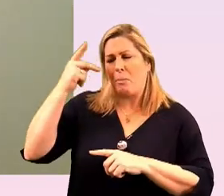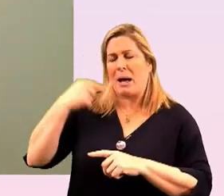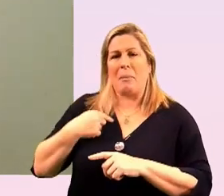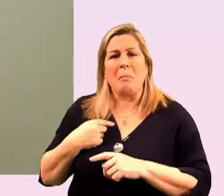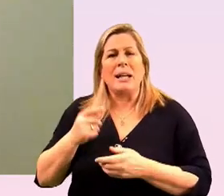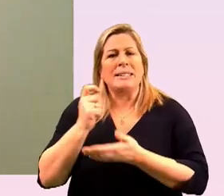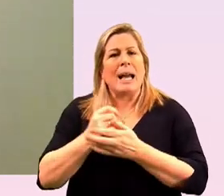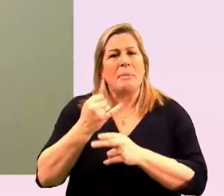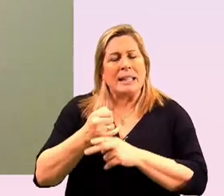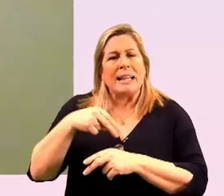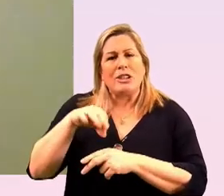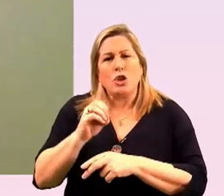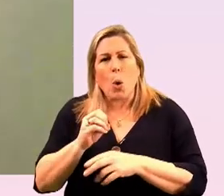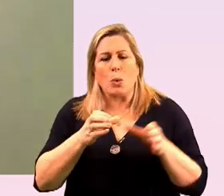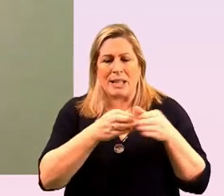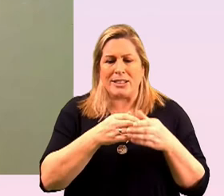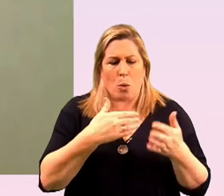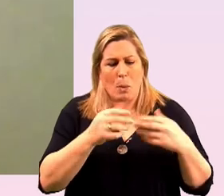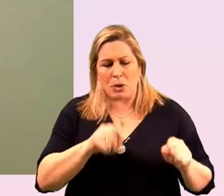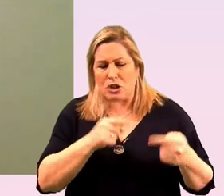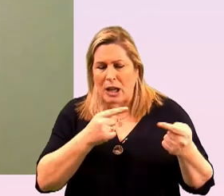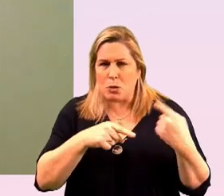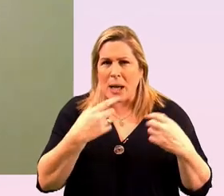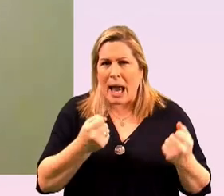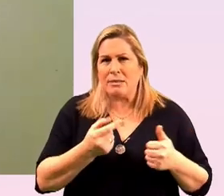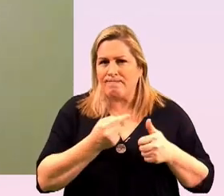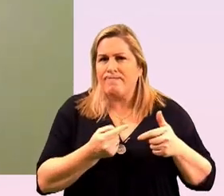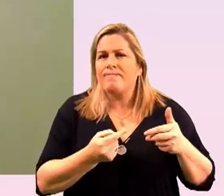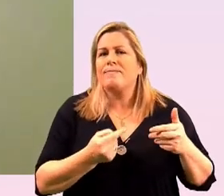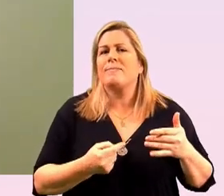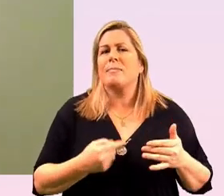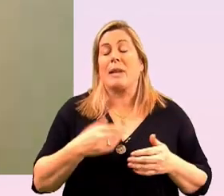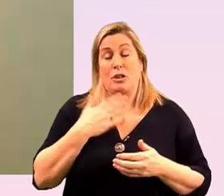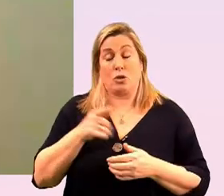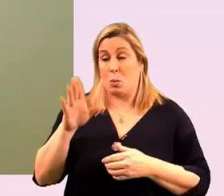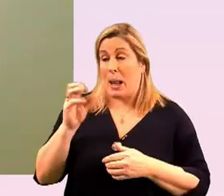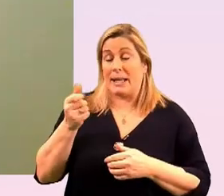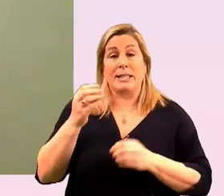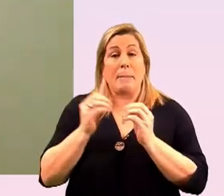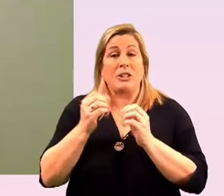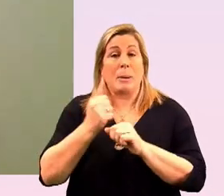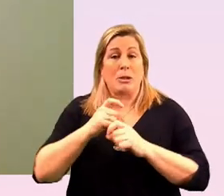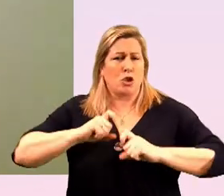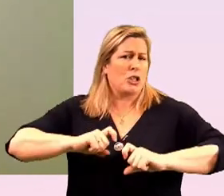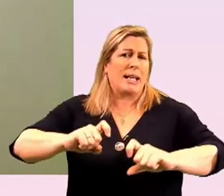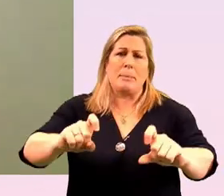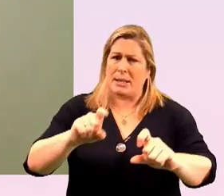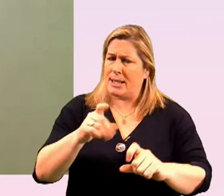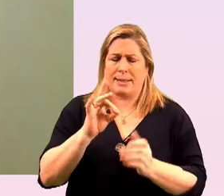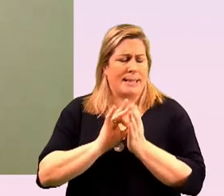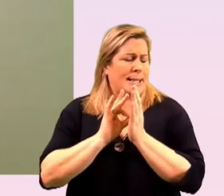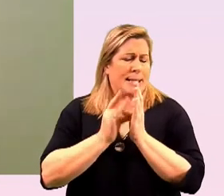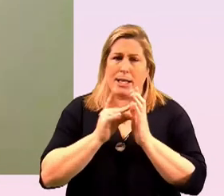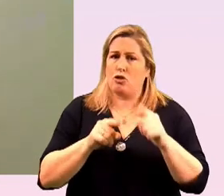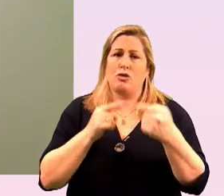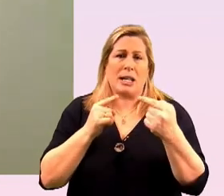those challenges face facing us all the time and just going back to lisa's point around sustainability and that that is the key challenge for